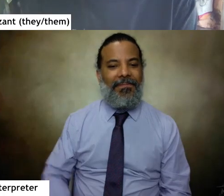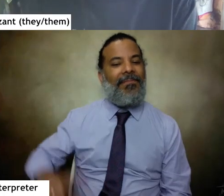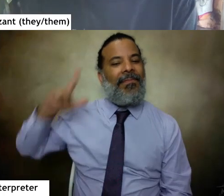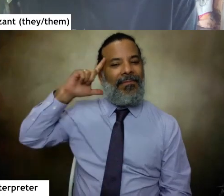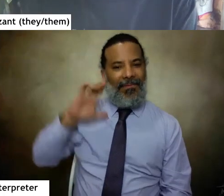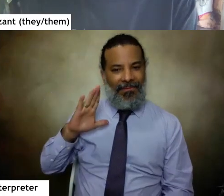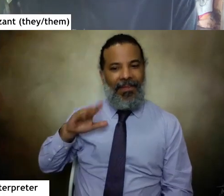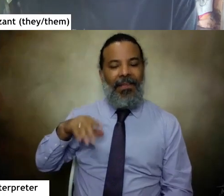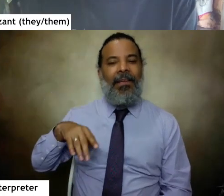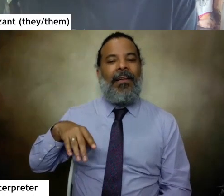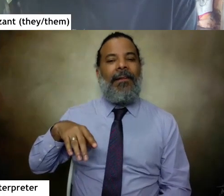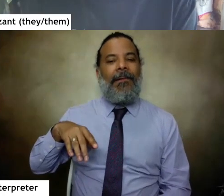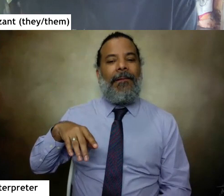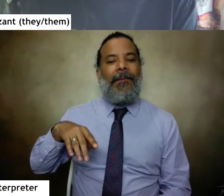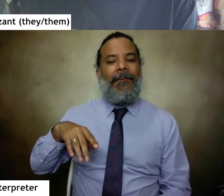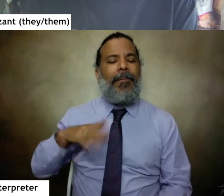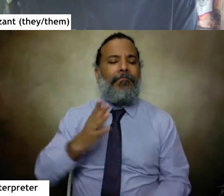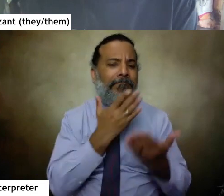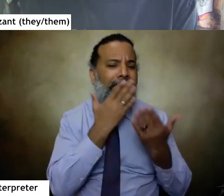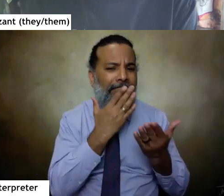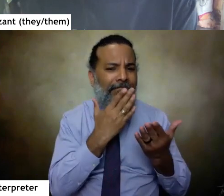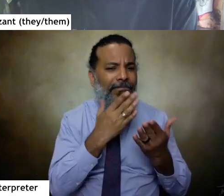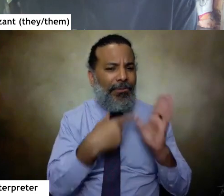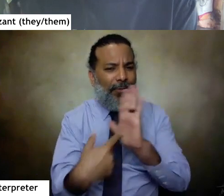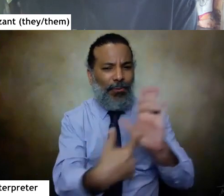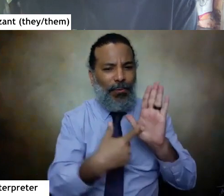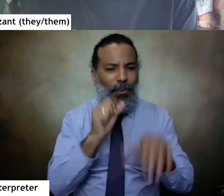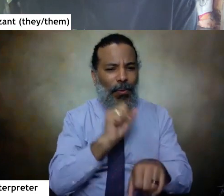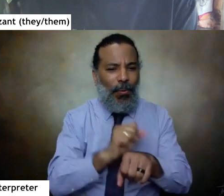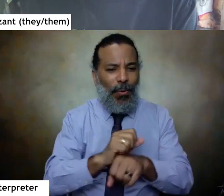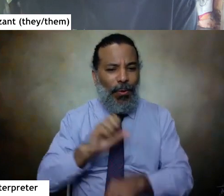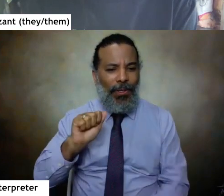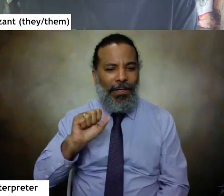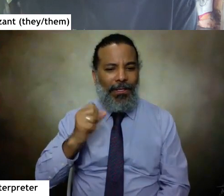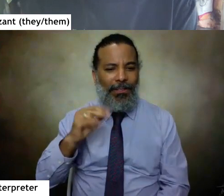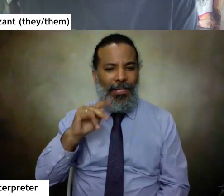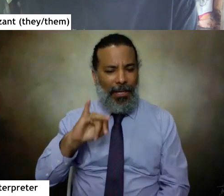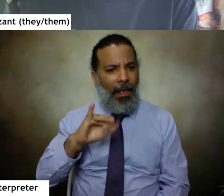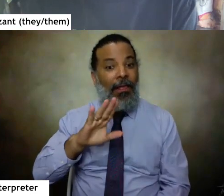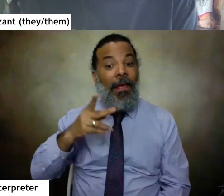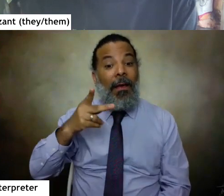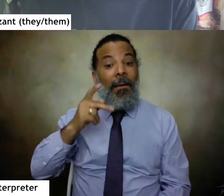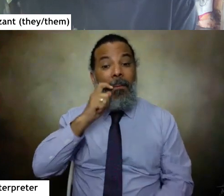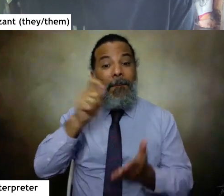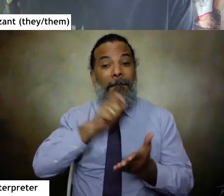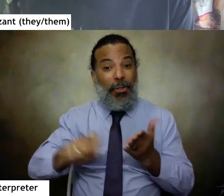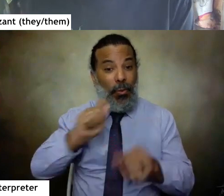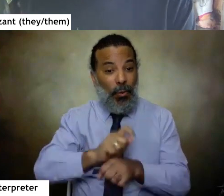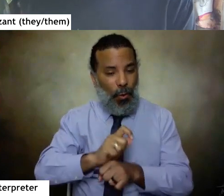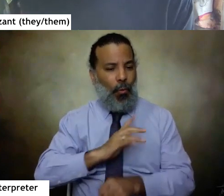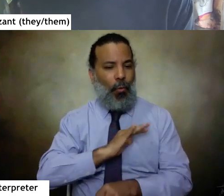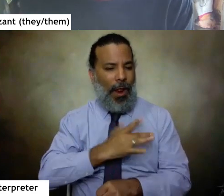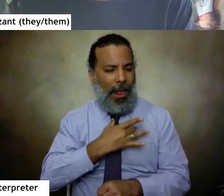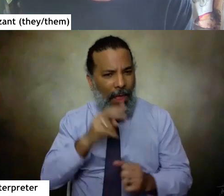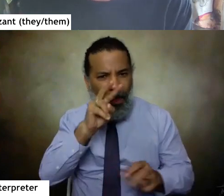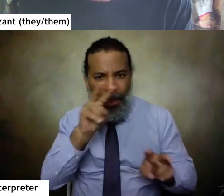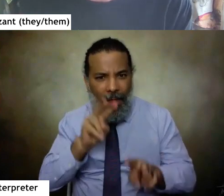This is Lydia. Thank you so much for sharing all of your work, Ashanti. I love seeing the pencils that you're working on. And, you